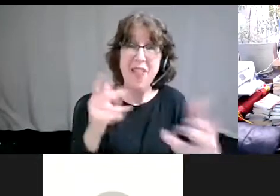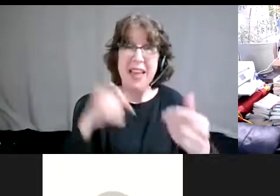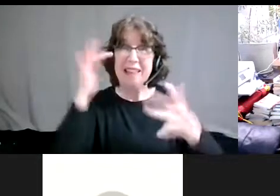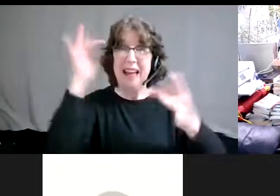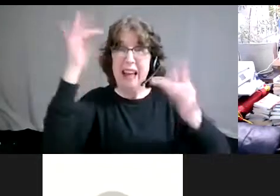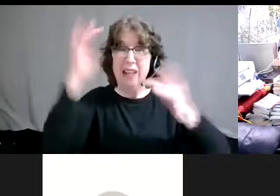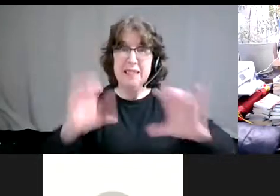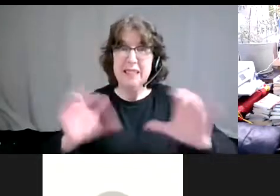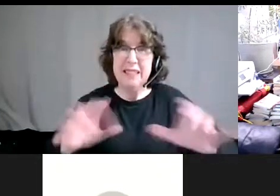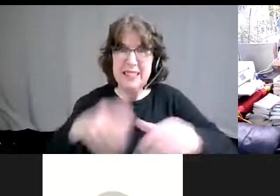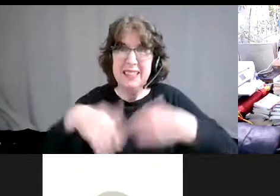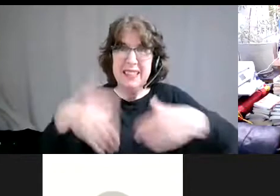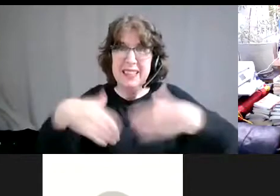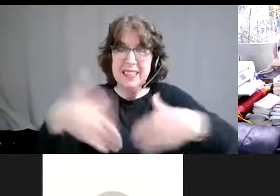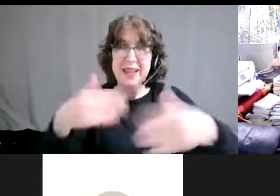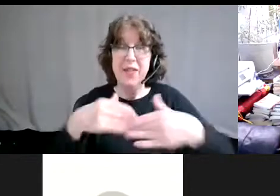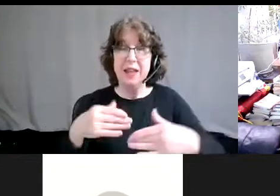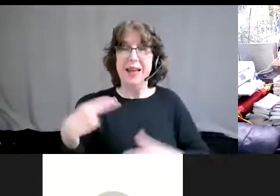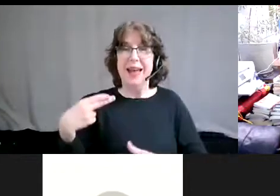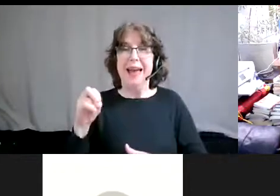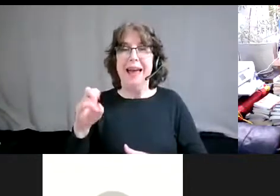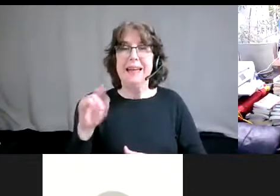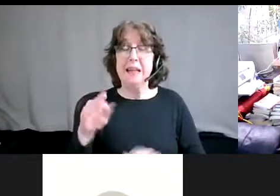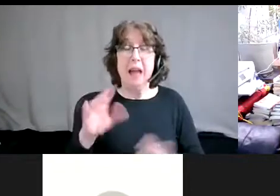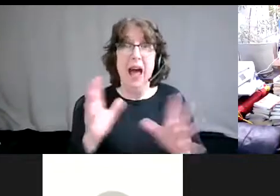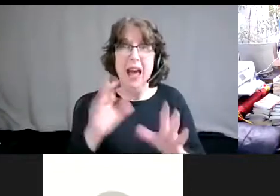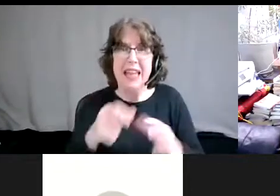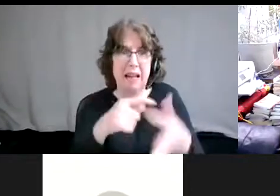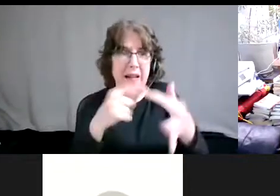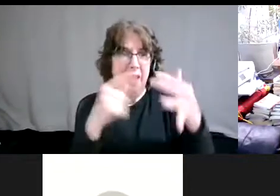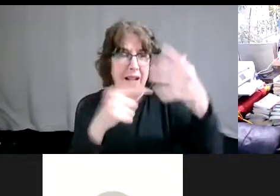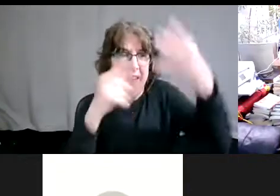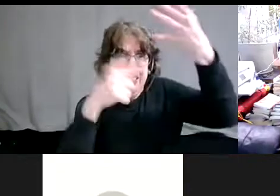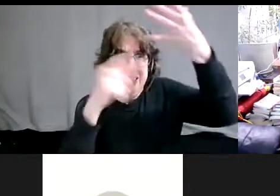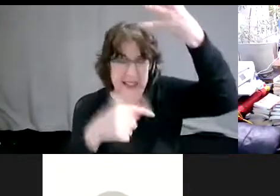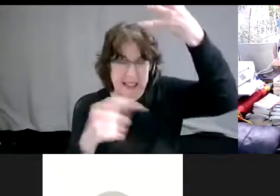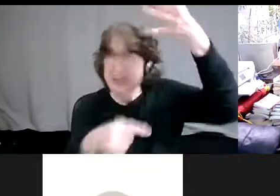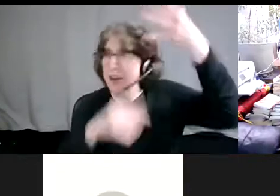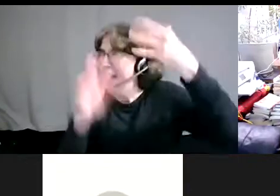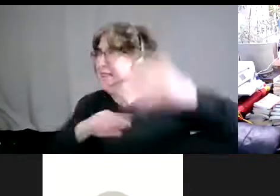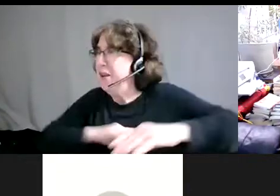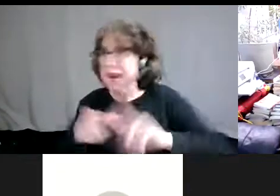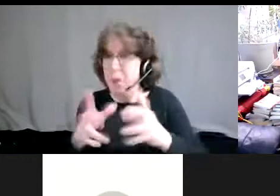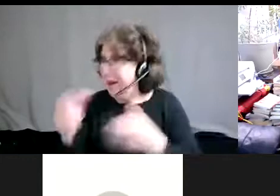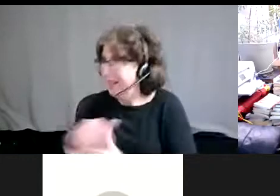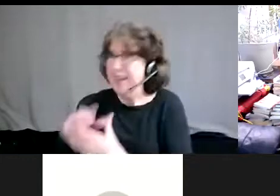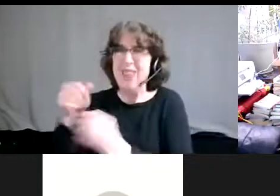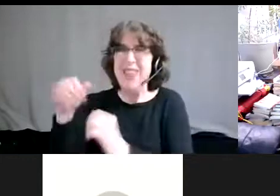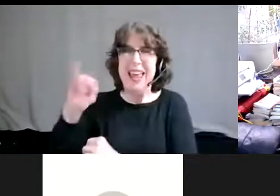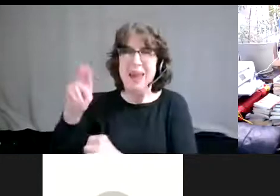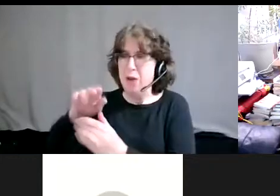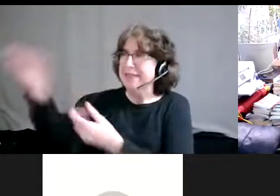that sort of like hecticness around like, oh my gosh, there's so much work and I'm never going to have it. And I'm a one-a-zero inbox. I'm never going to get to zero inbox.